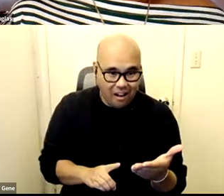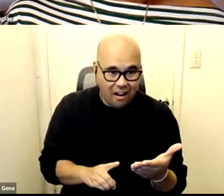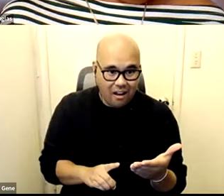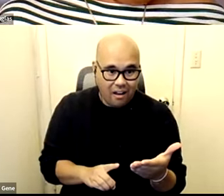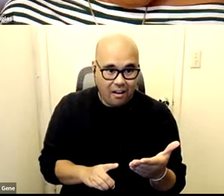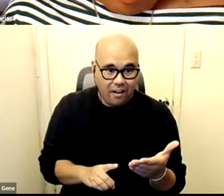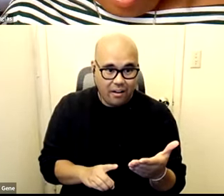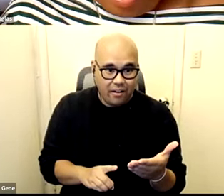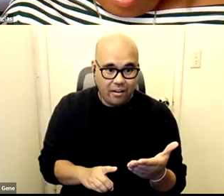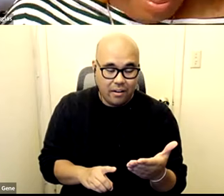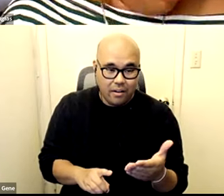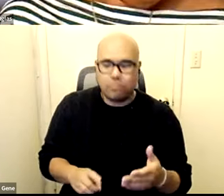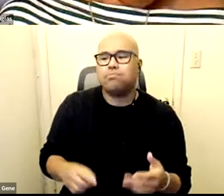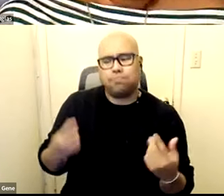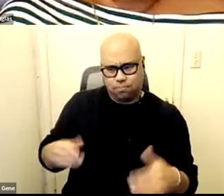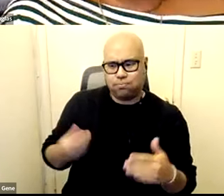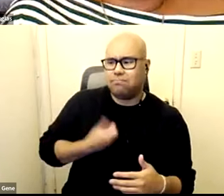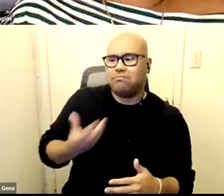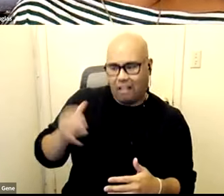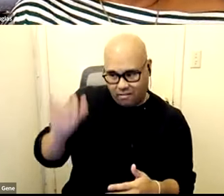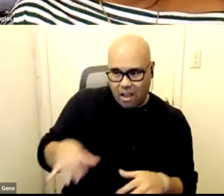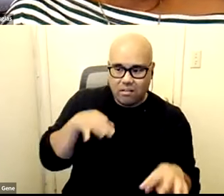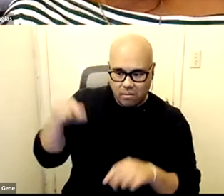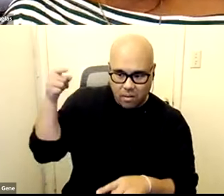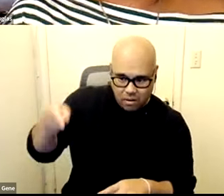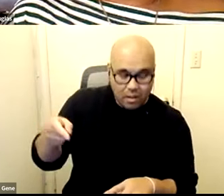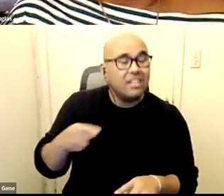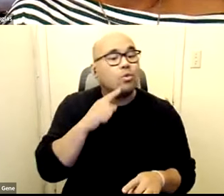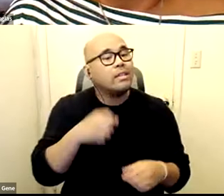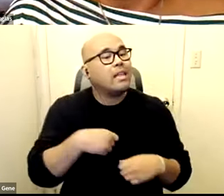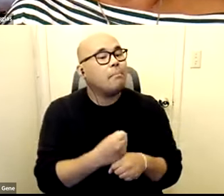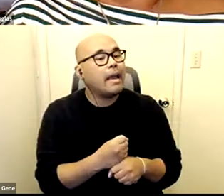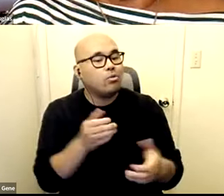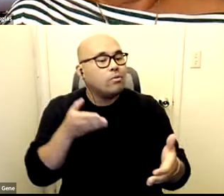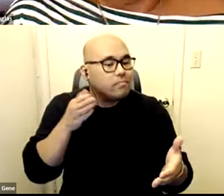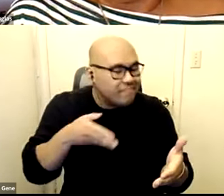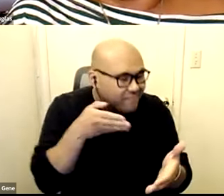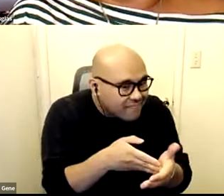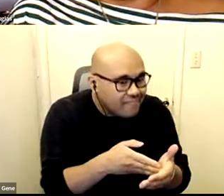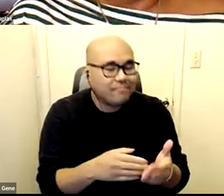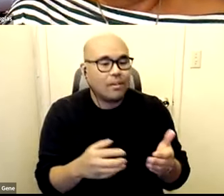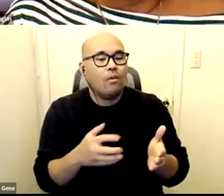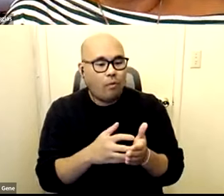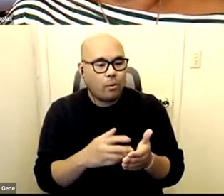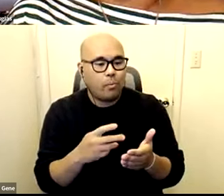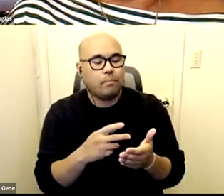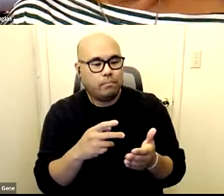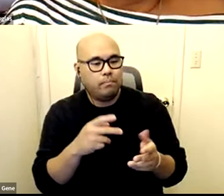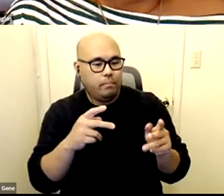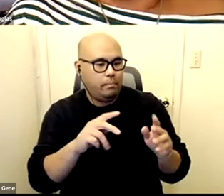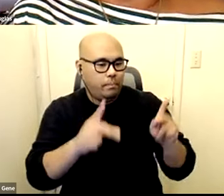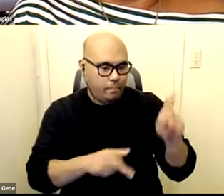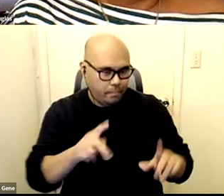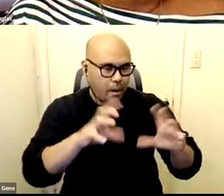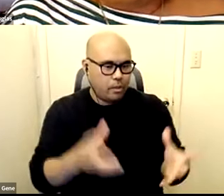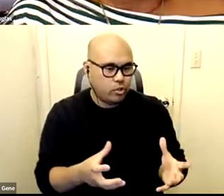out the vulnerable population right i mean so often we can trace from the questions that are being asked what the purpose